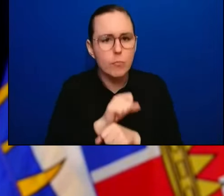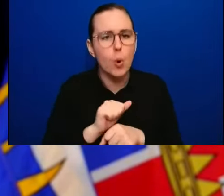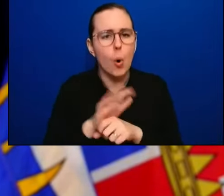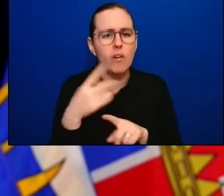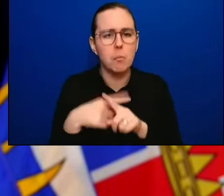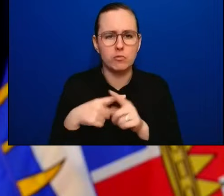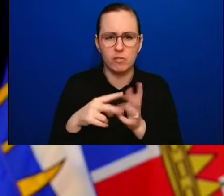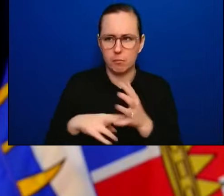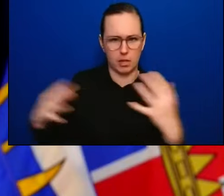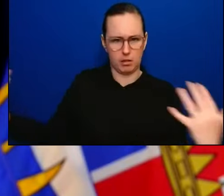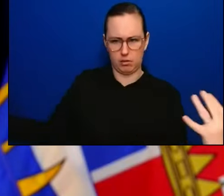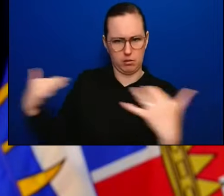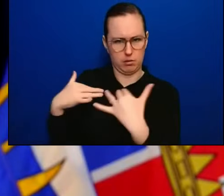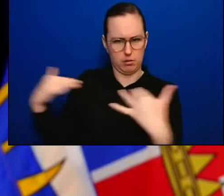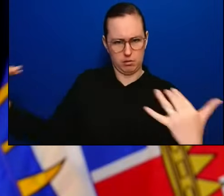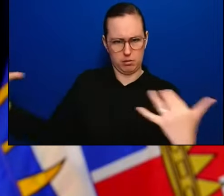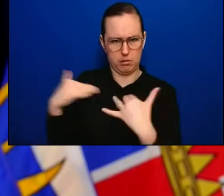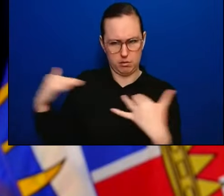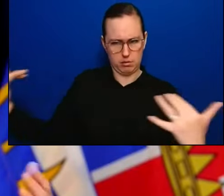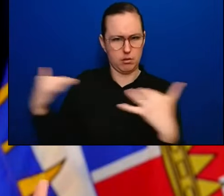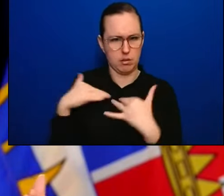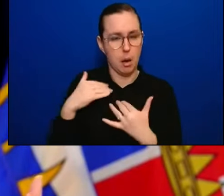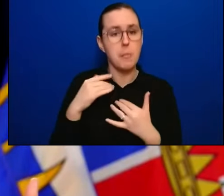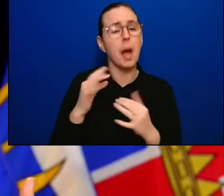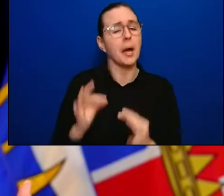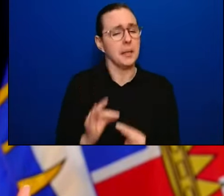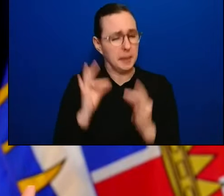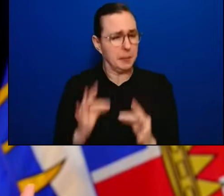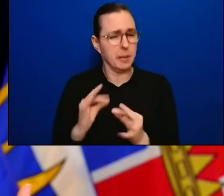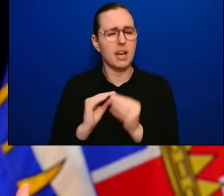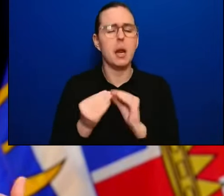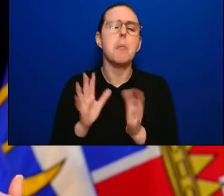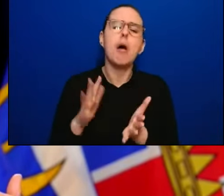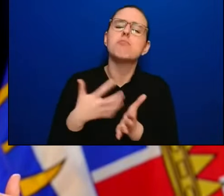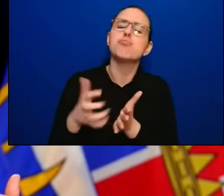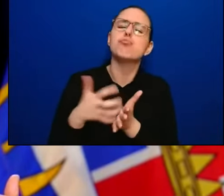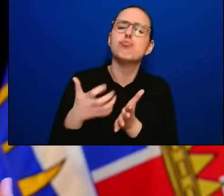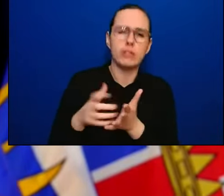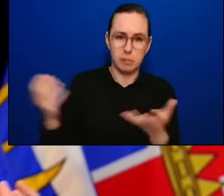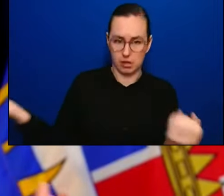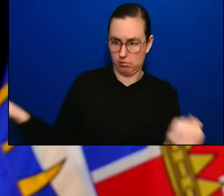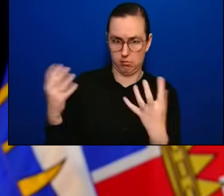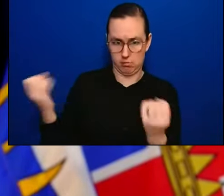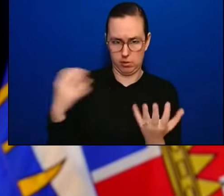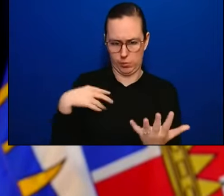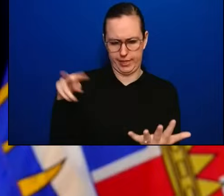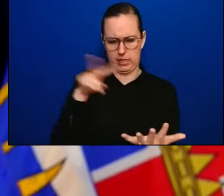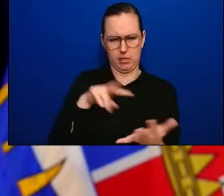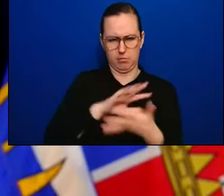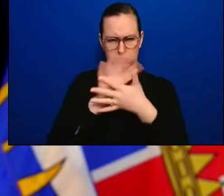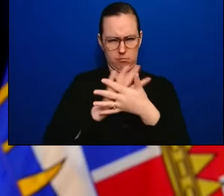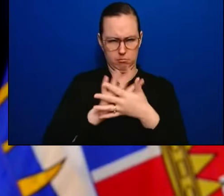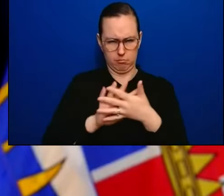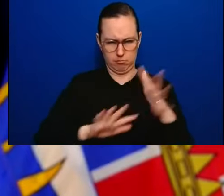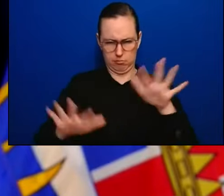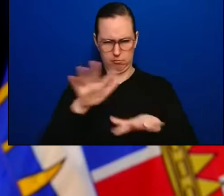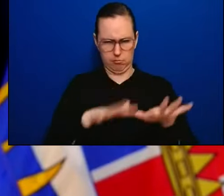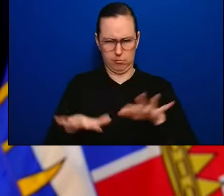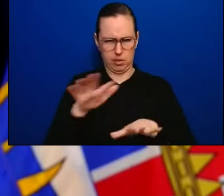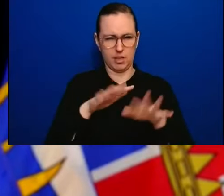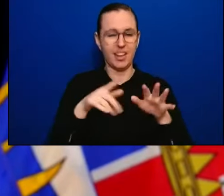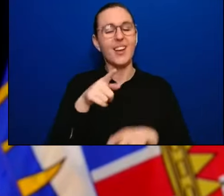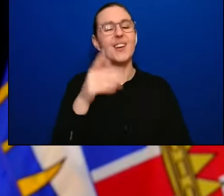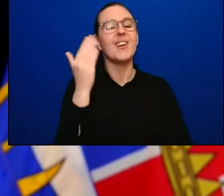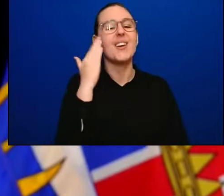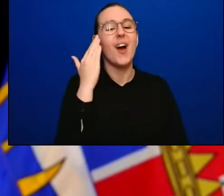come out one day will be overestimates because the cut-off was at 9 o'clock instead of 10 o'clock or there was a 7